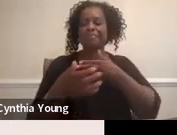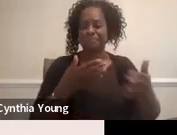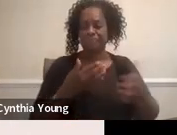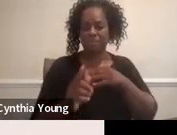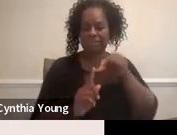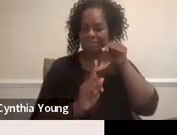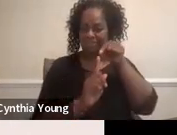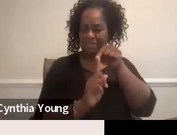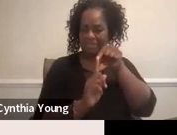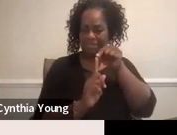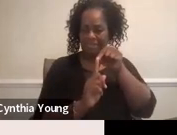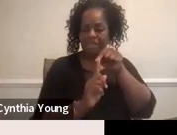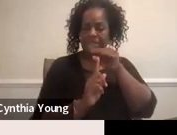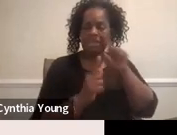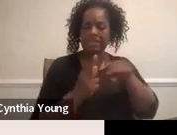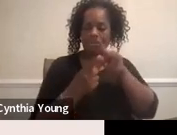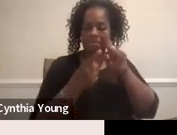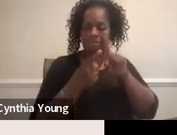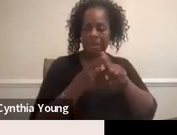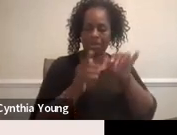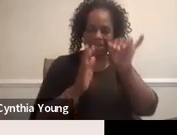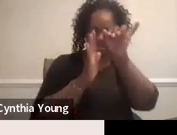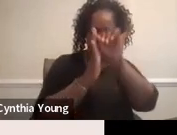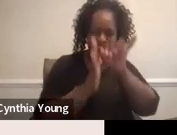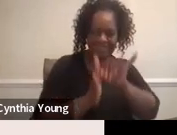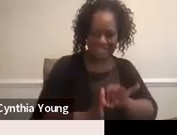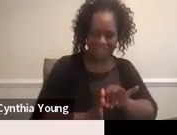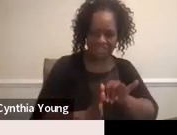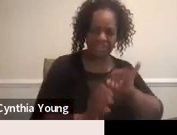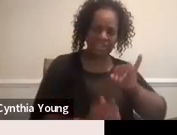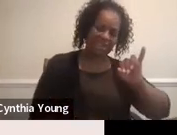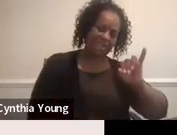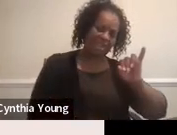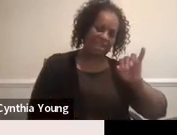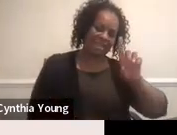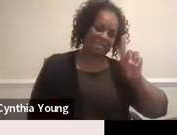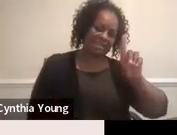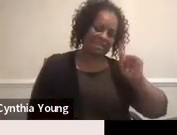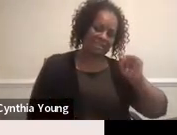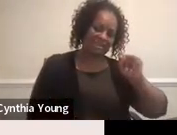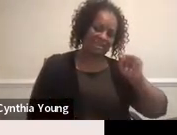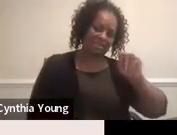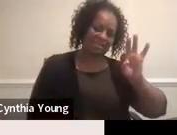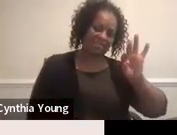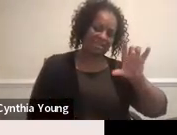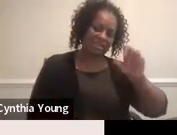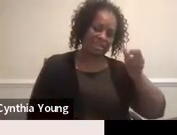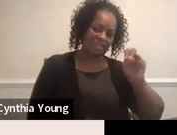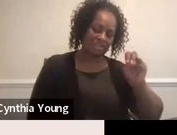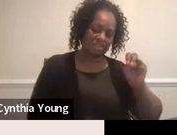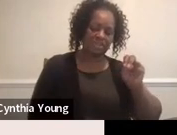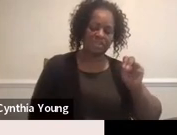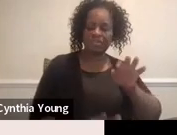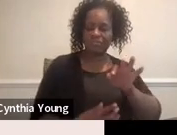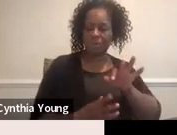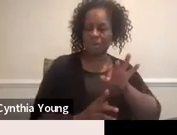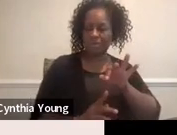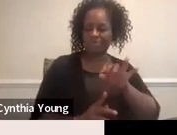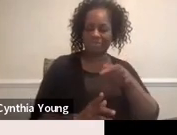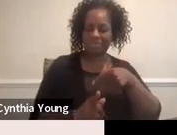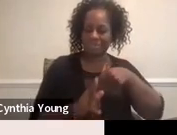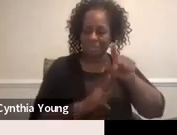so this is about identification of students as special education